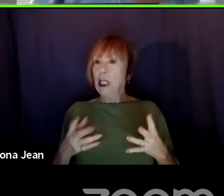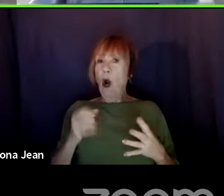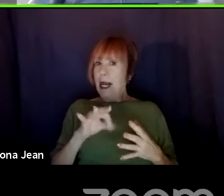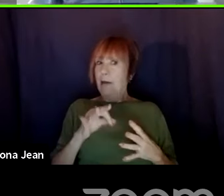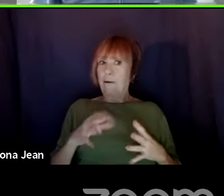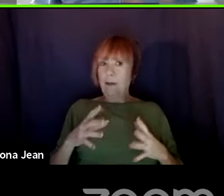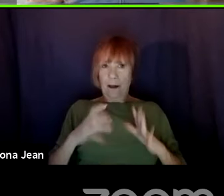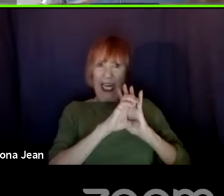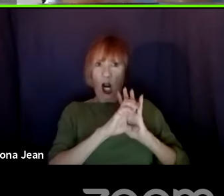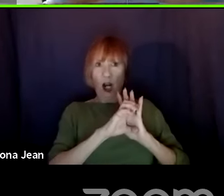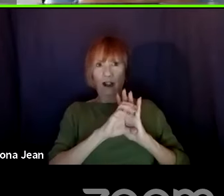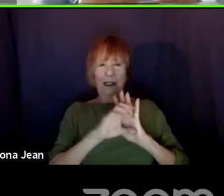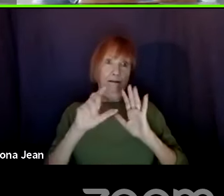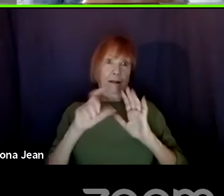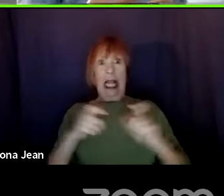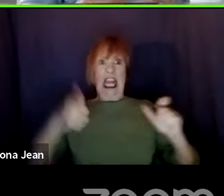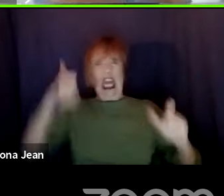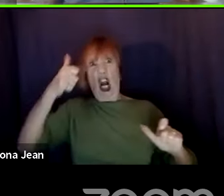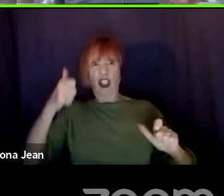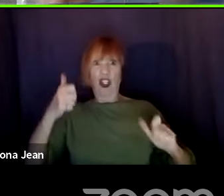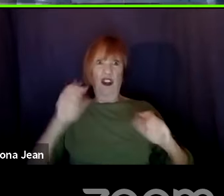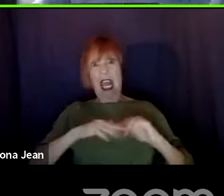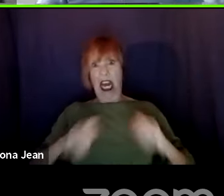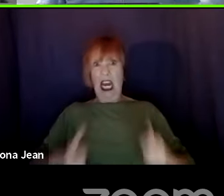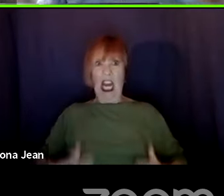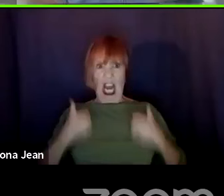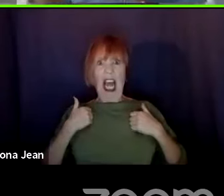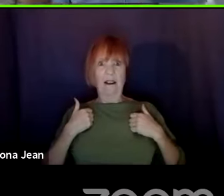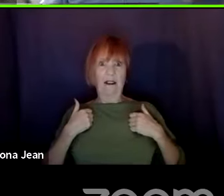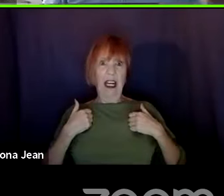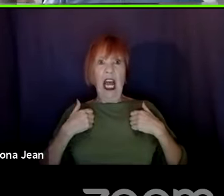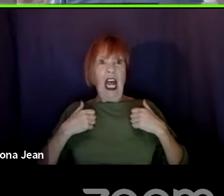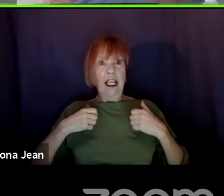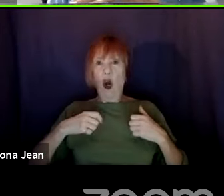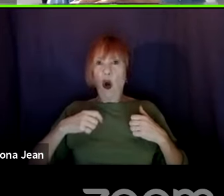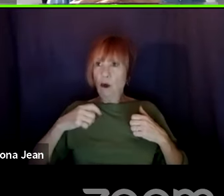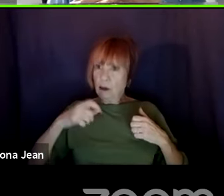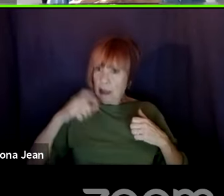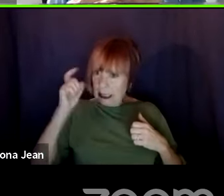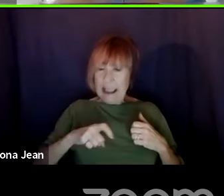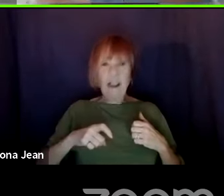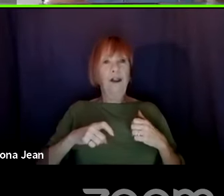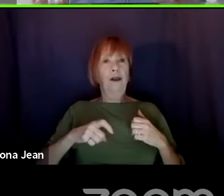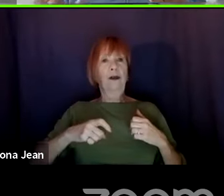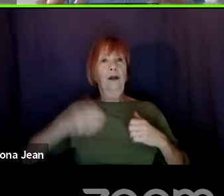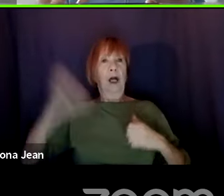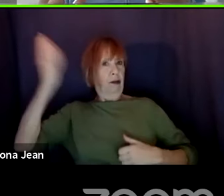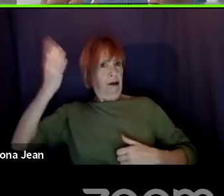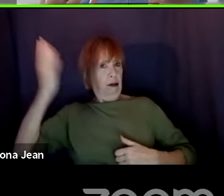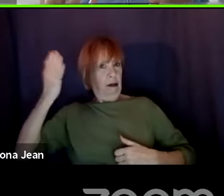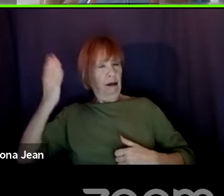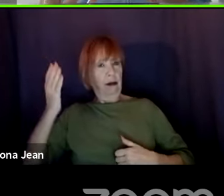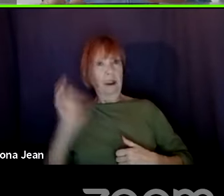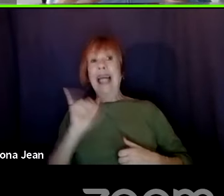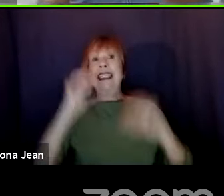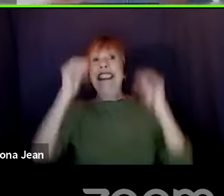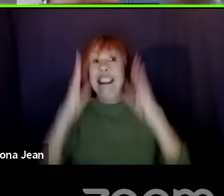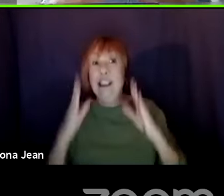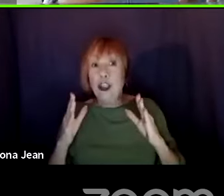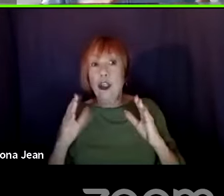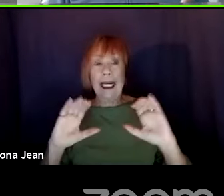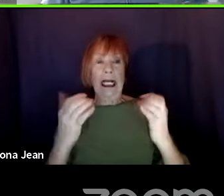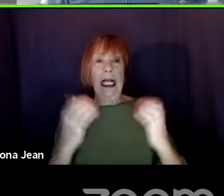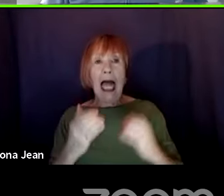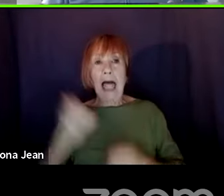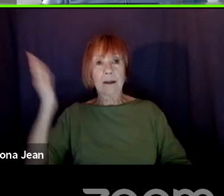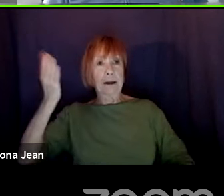up. They weren't just hanging out with their friends. One was teaching a class and the other one was addressing a conference. Um, so it was natural. Um, and I